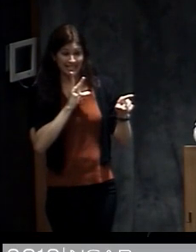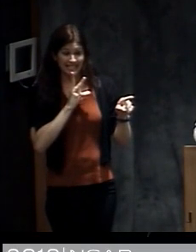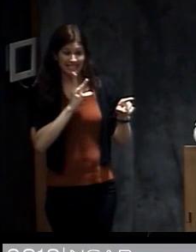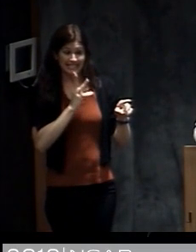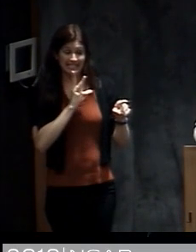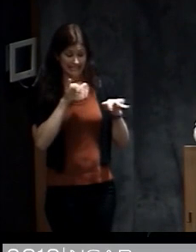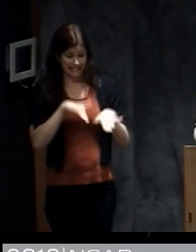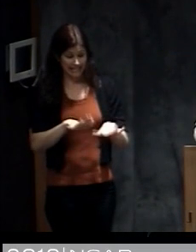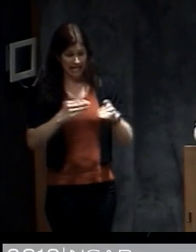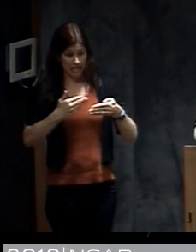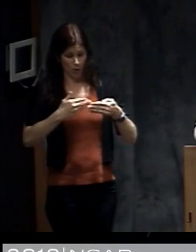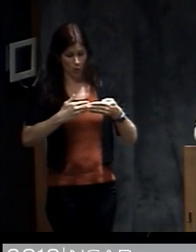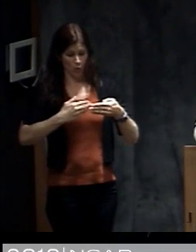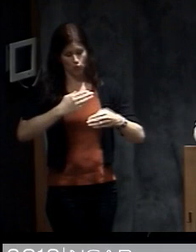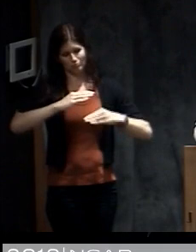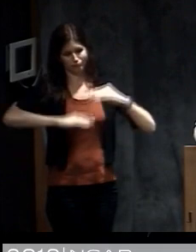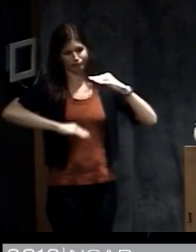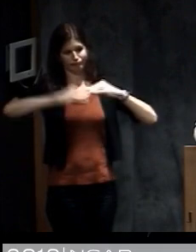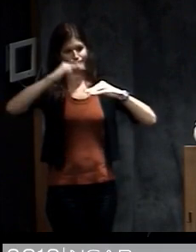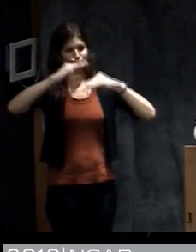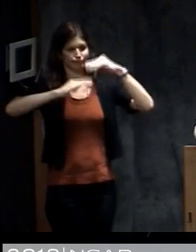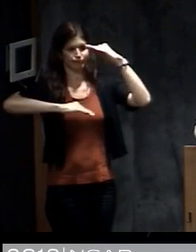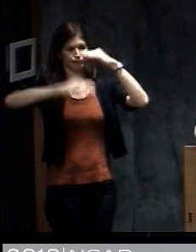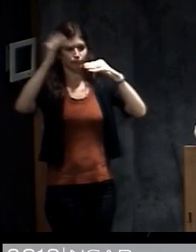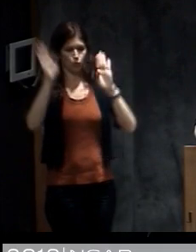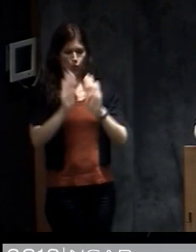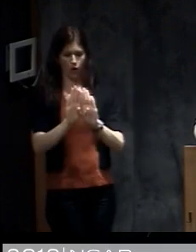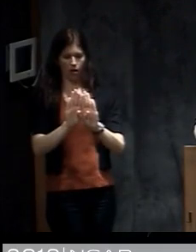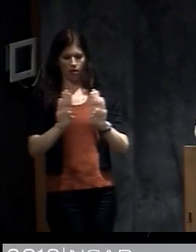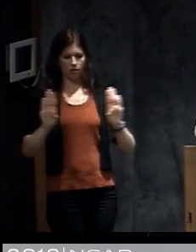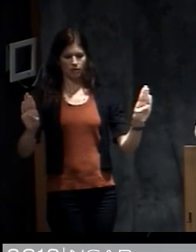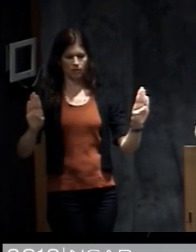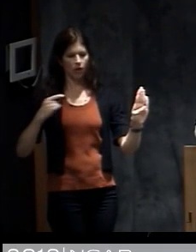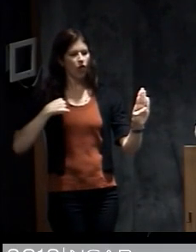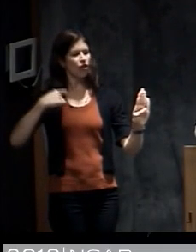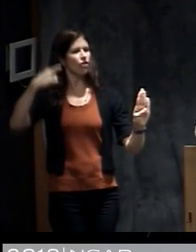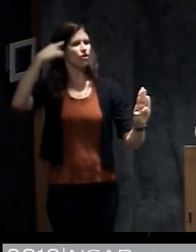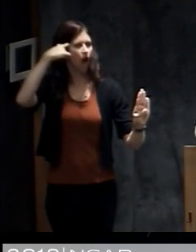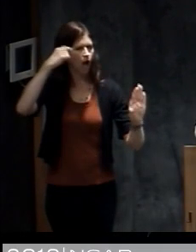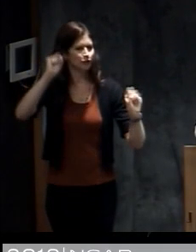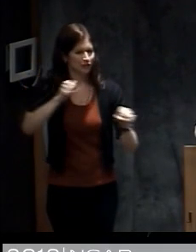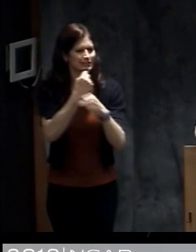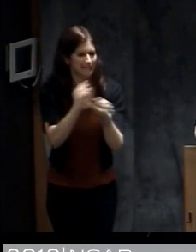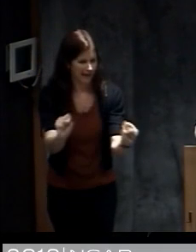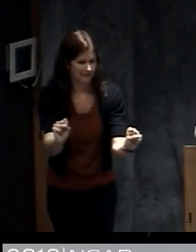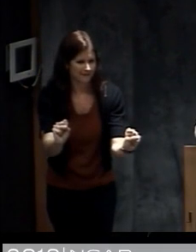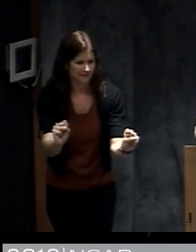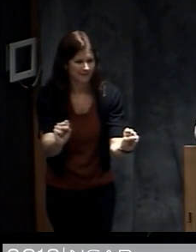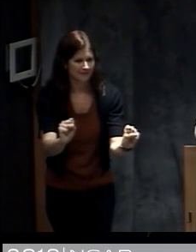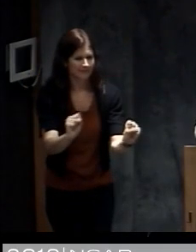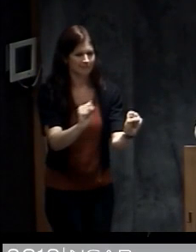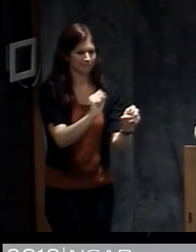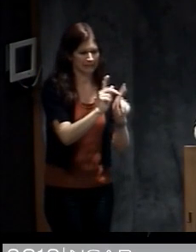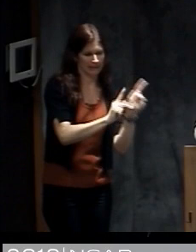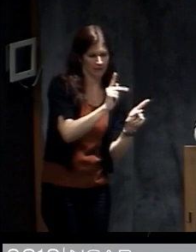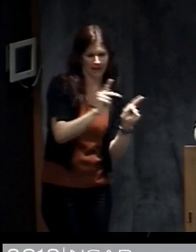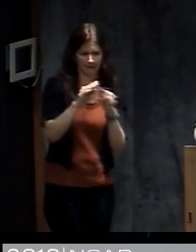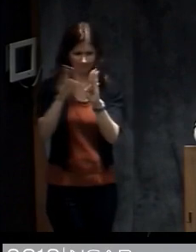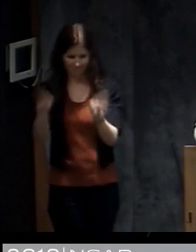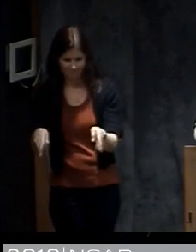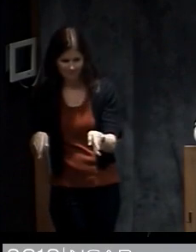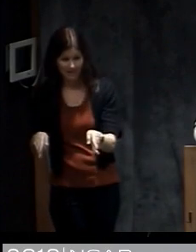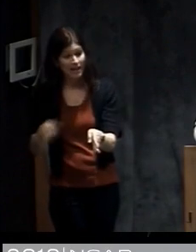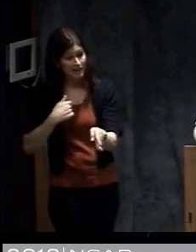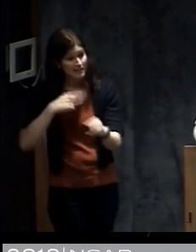that would have broken the swells and would have saved much loss of both life and property. And this will come up again later in time later in my talk. They did